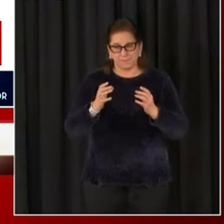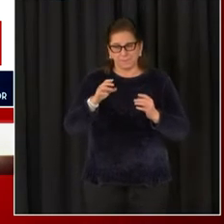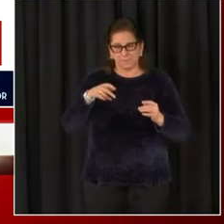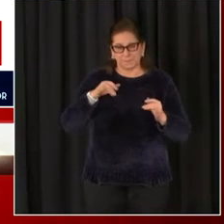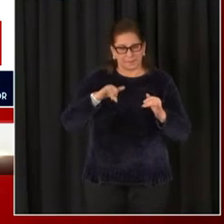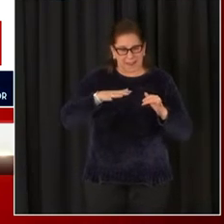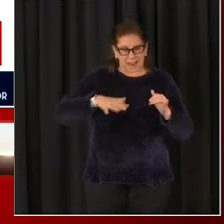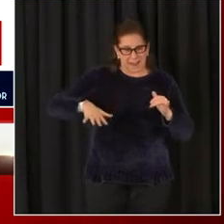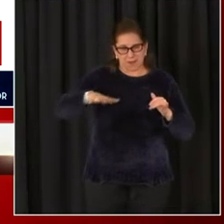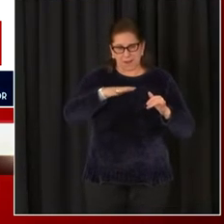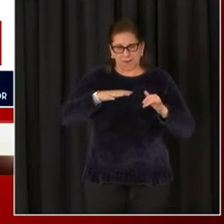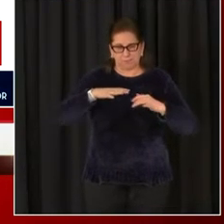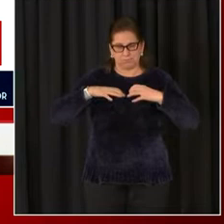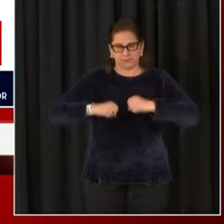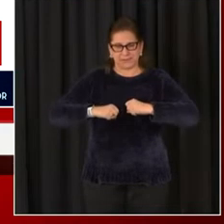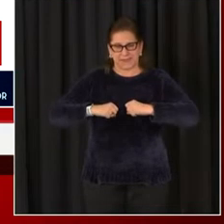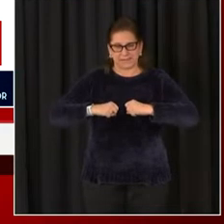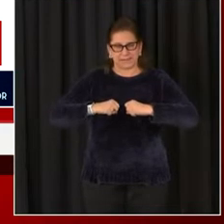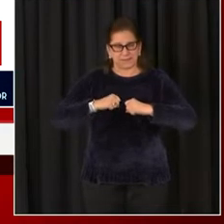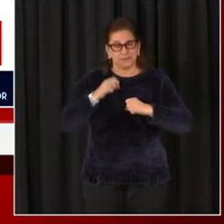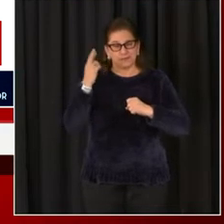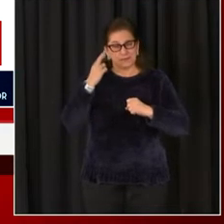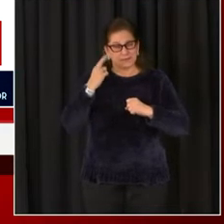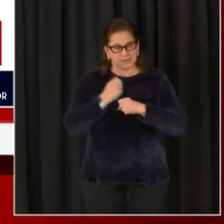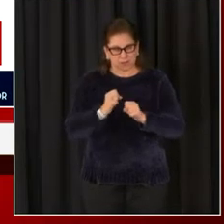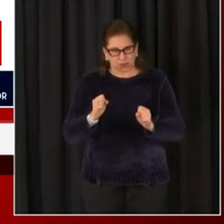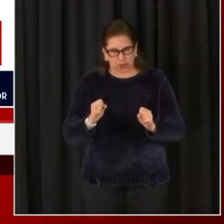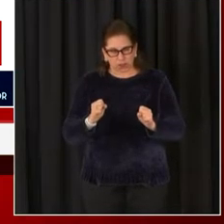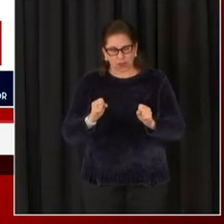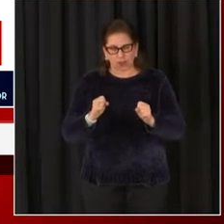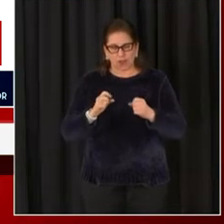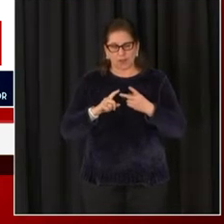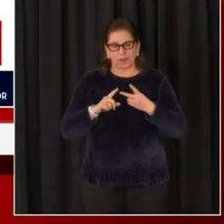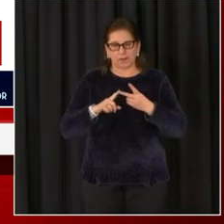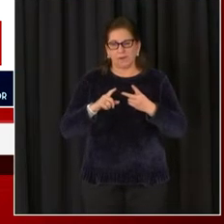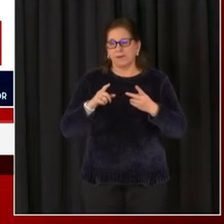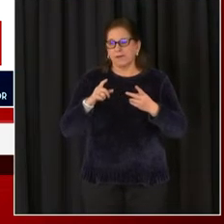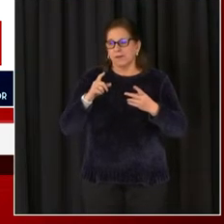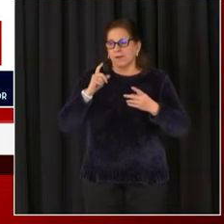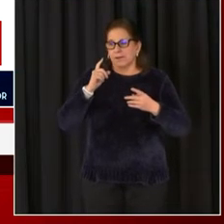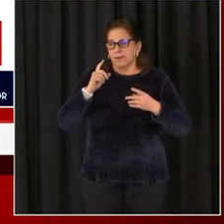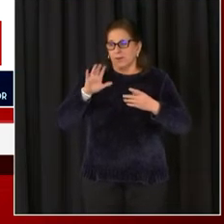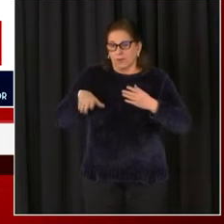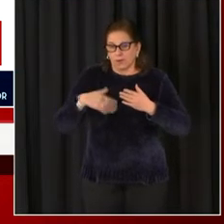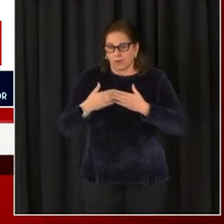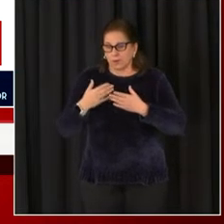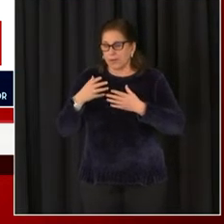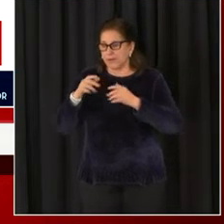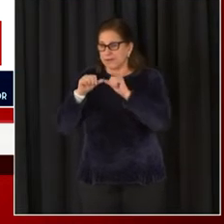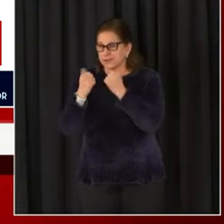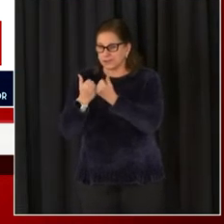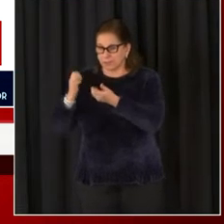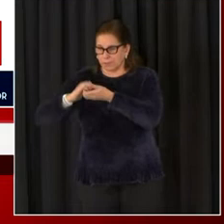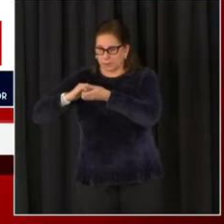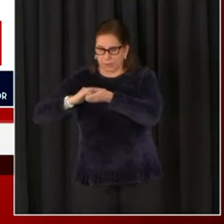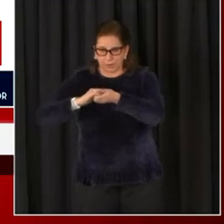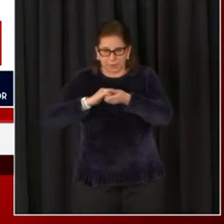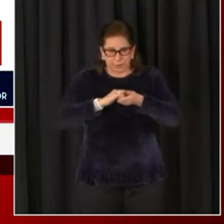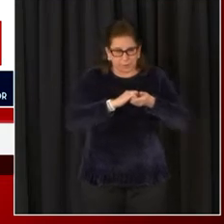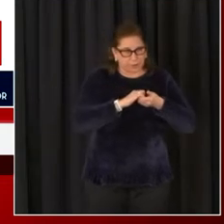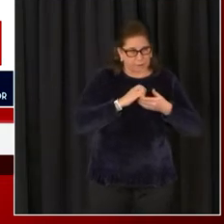but accessible. And all of the security agencies who had to